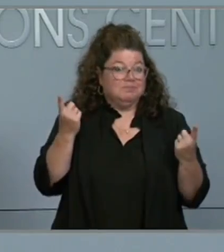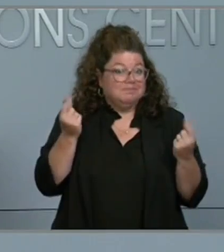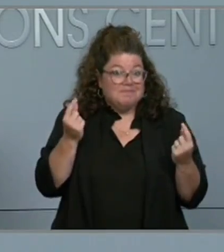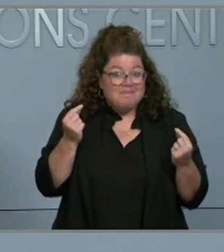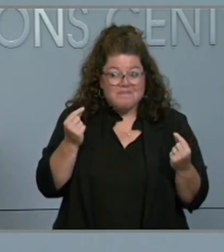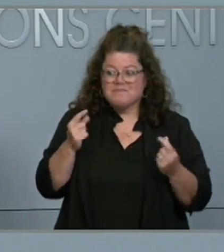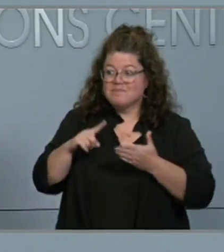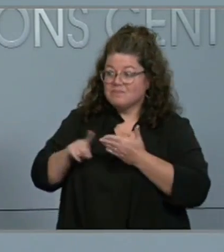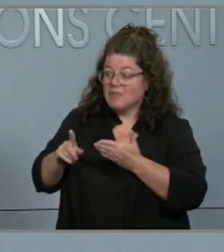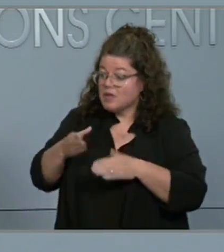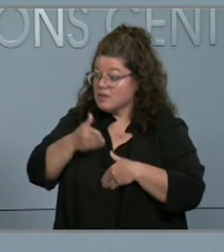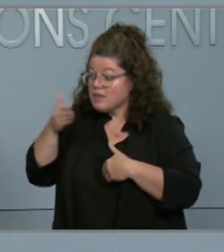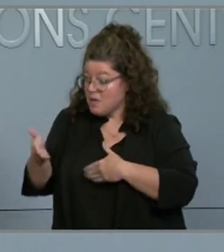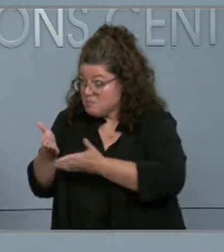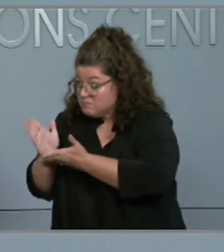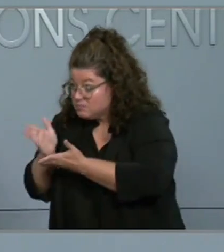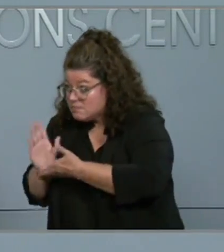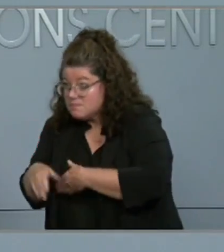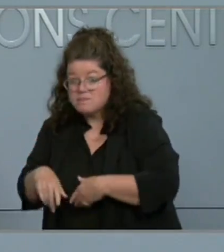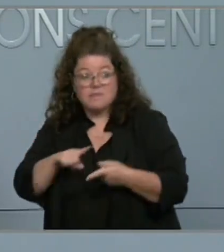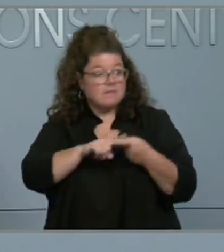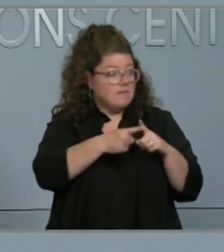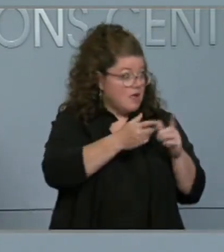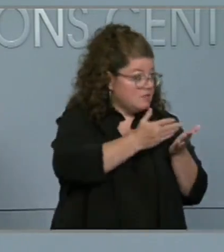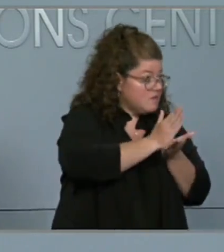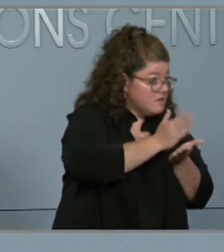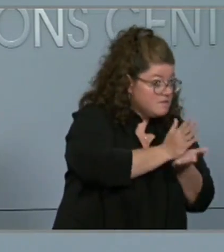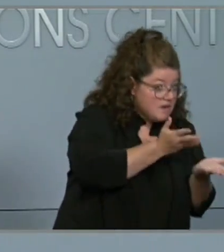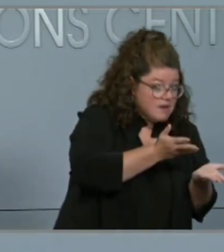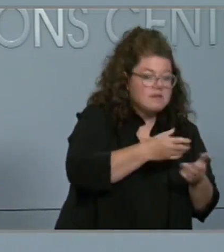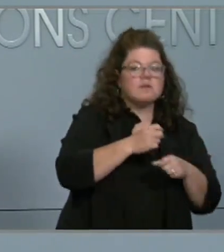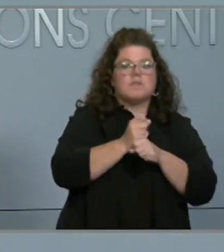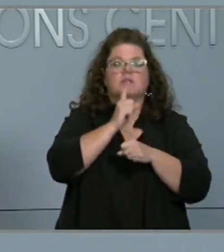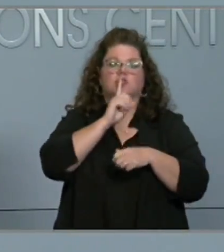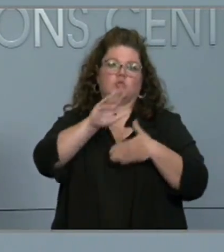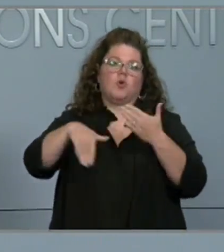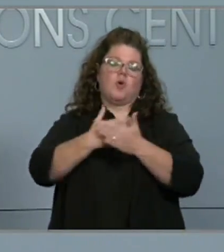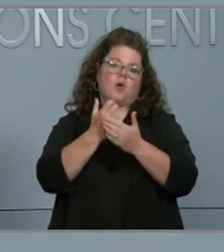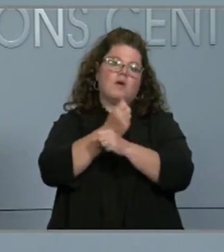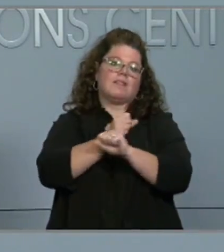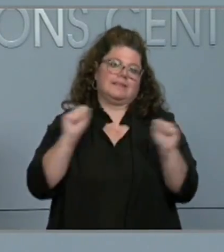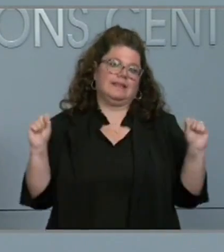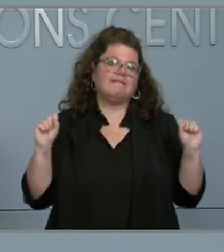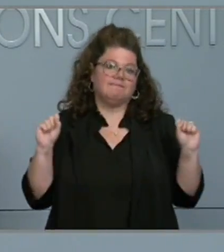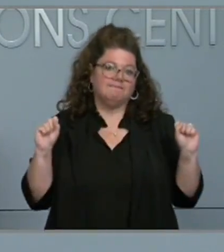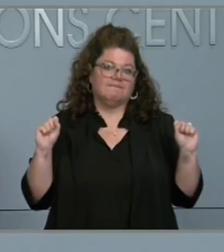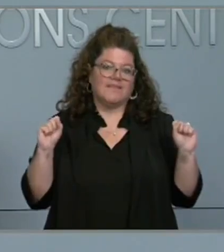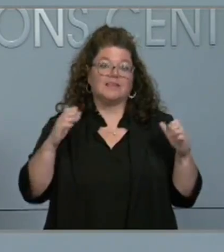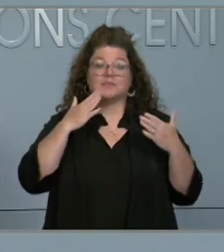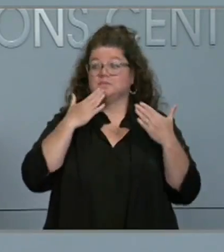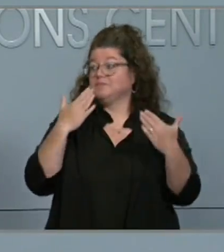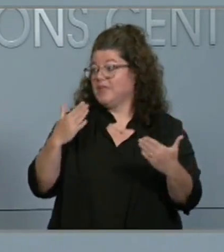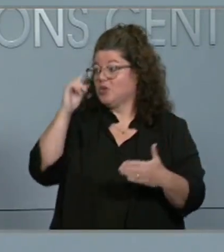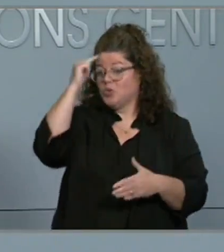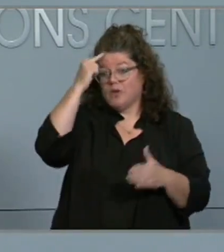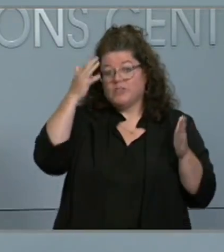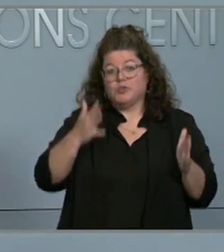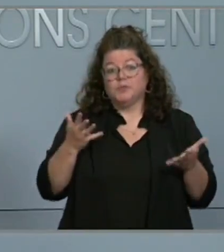friends, and family, and look out for each other as we move through this storm to make sure everyone is safe and secure. Thank you, Governor.